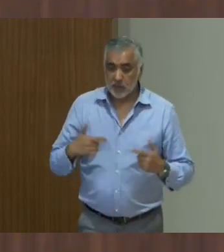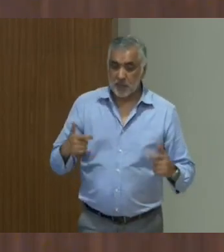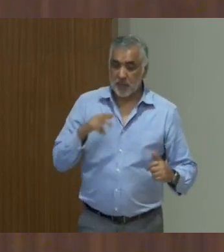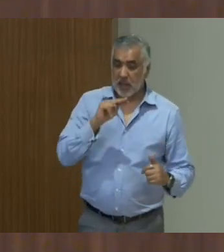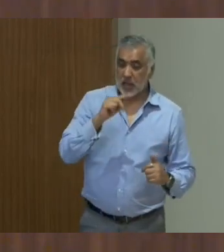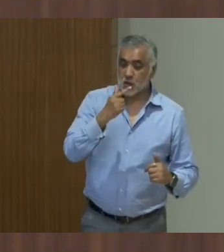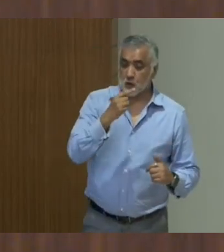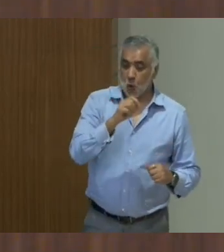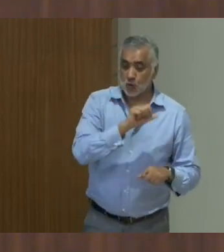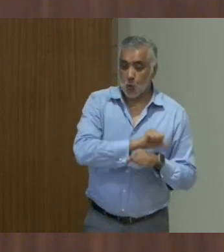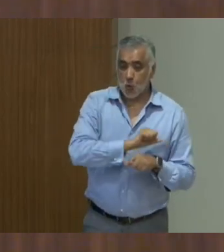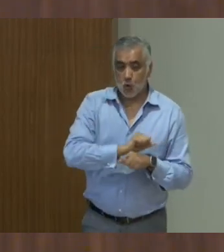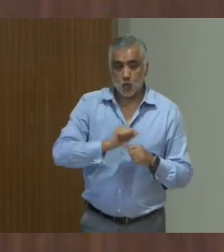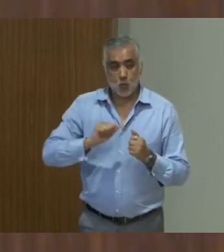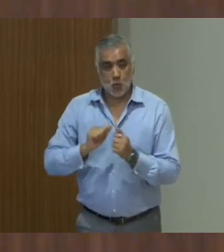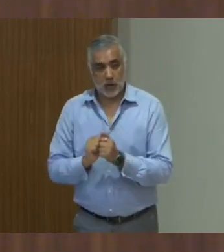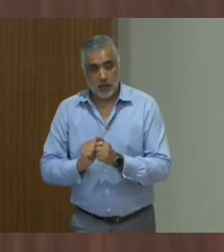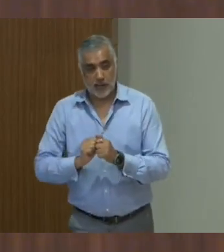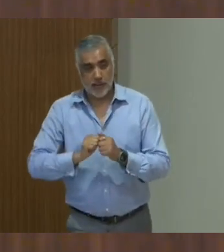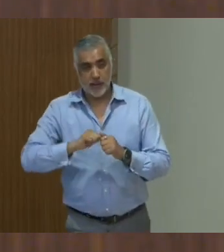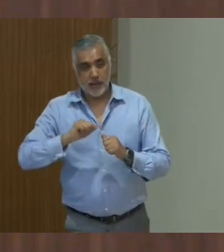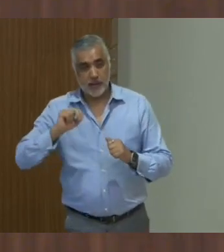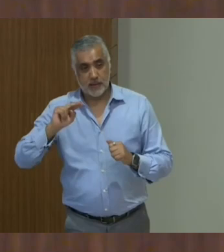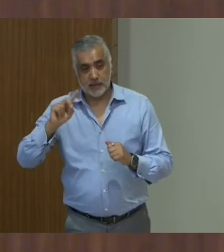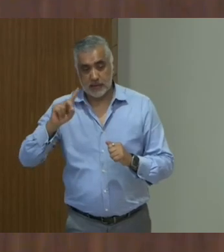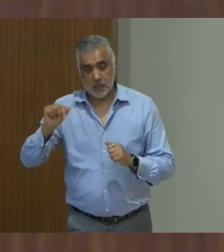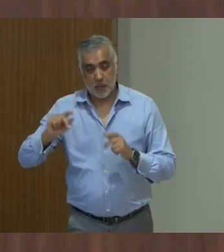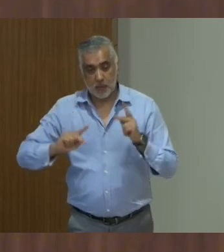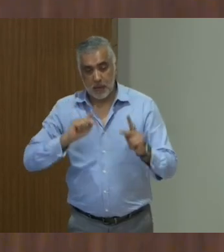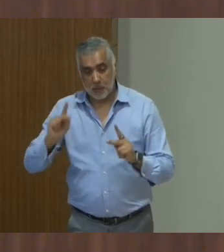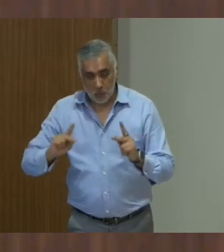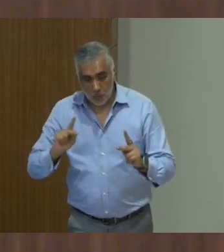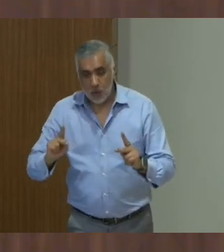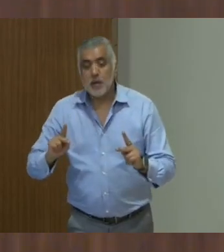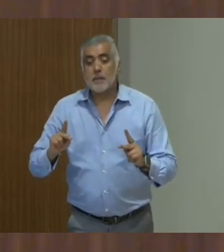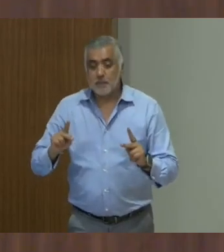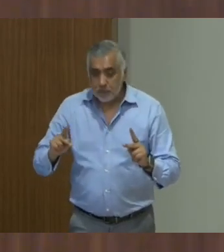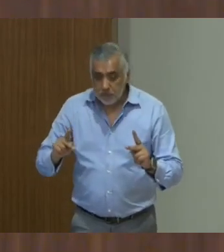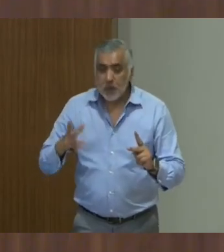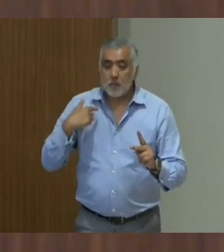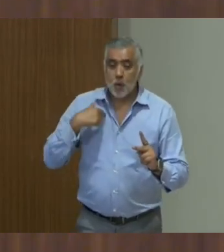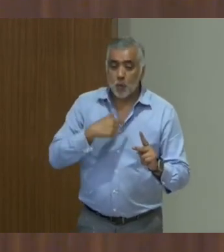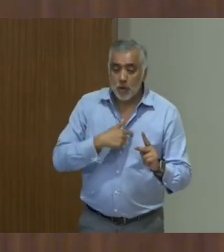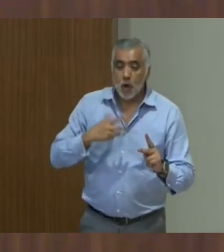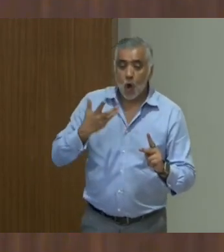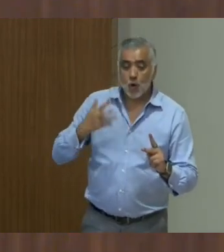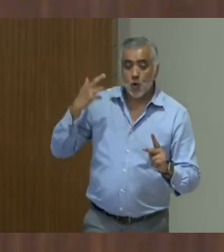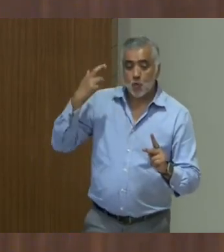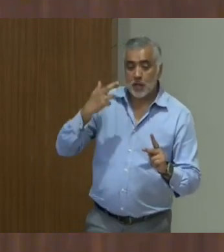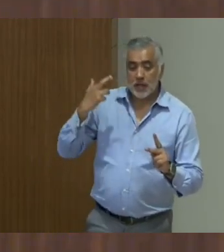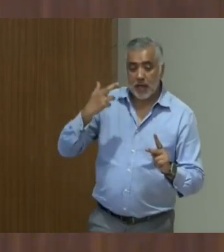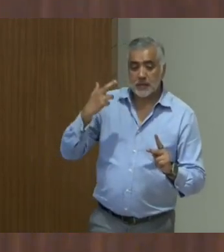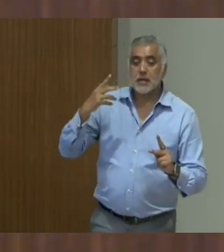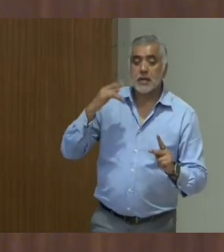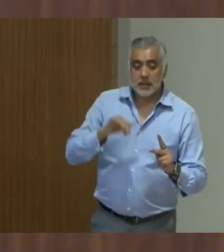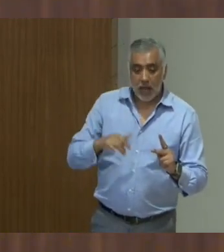worked with disabled people, they immediately said we have safety policies in place. But we realized after a point of time